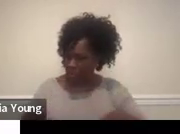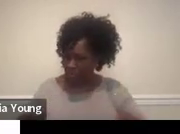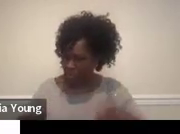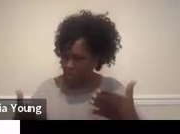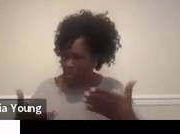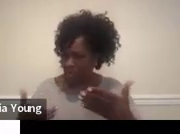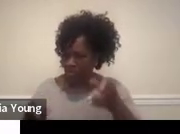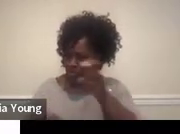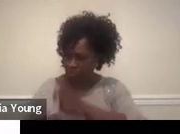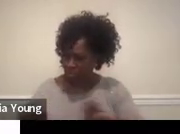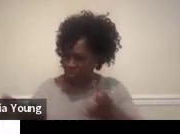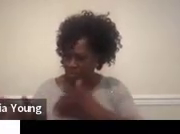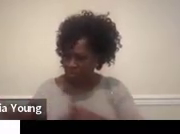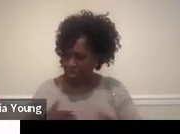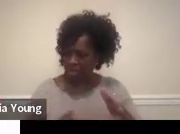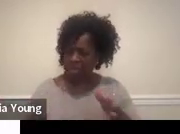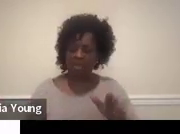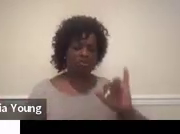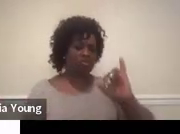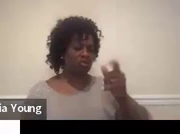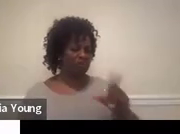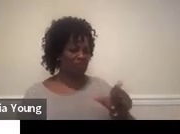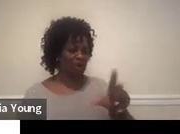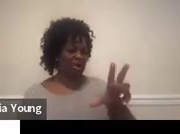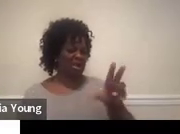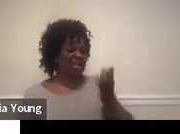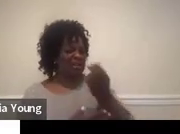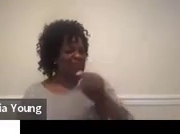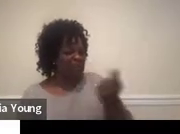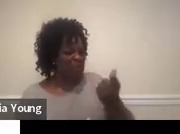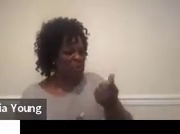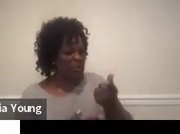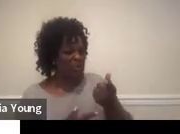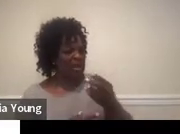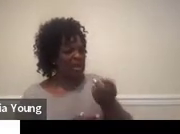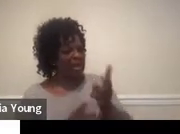No, I did transition planning for a couple of my kids.